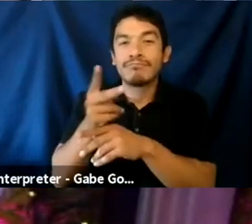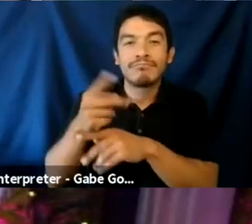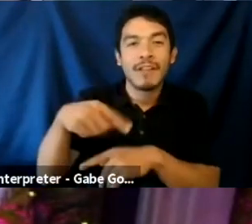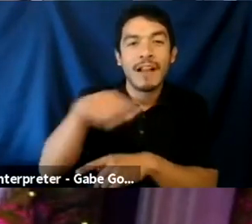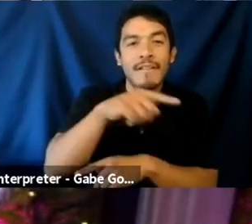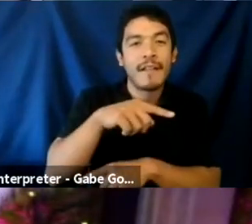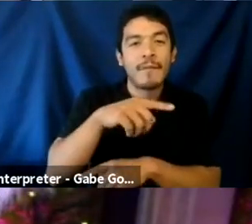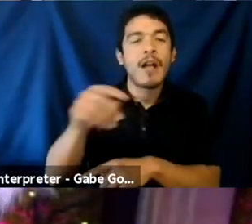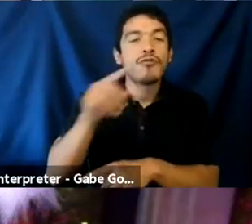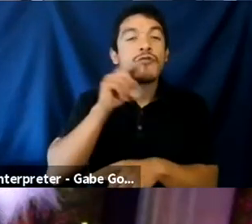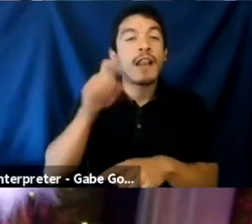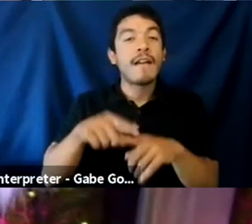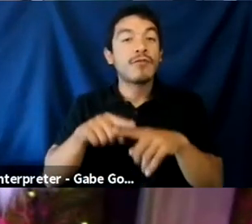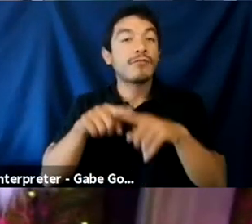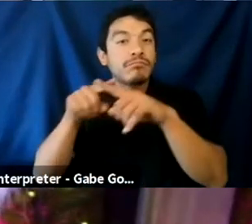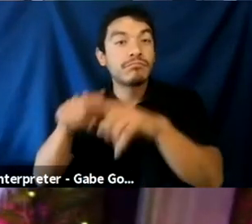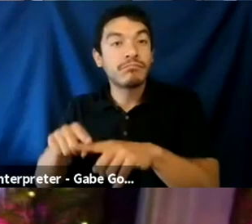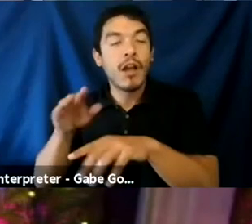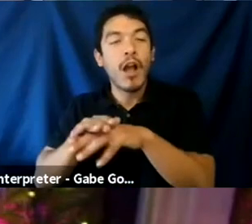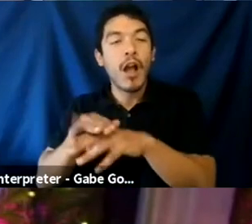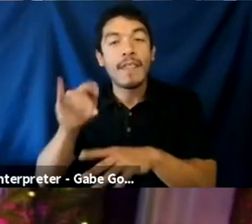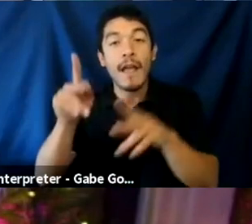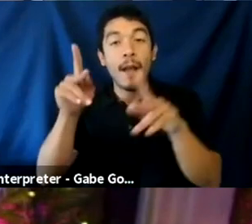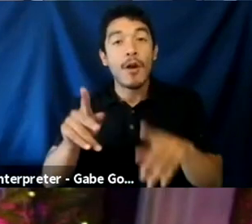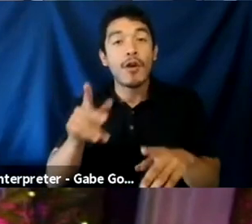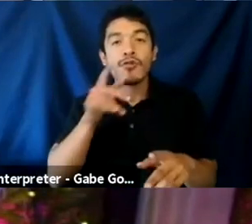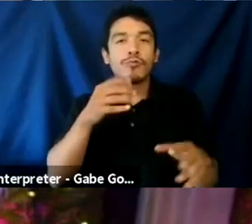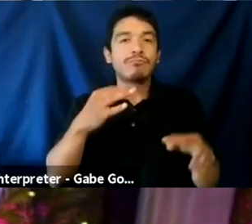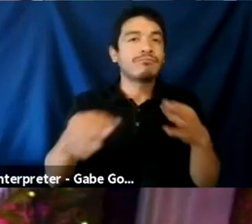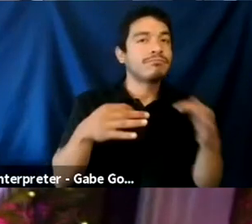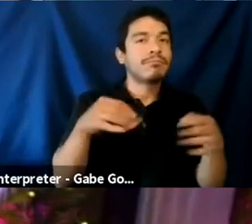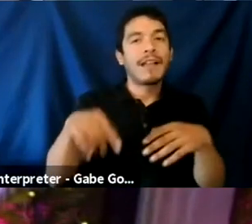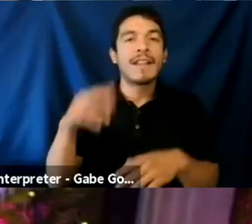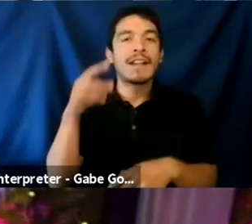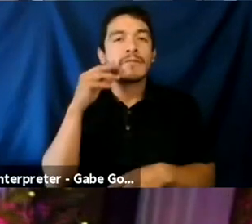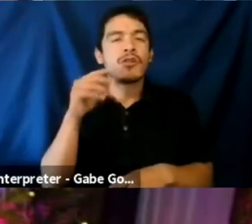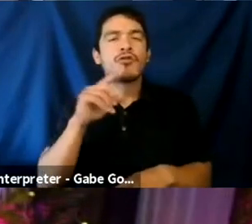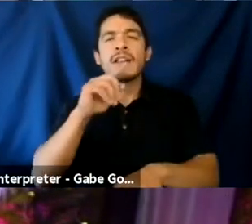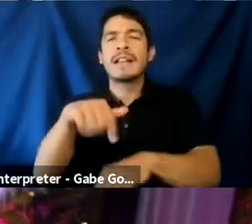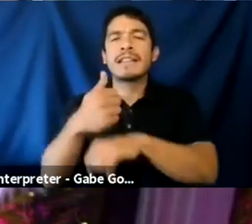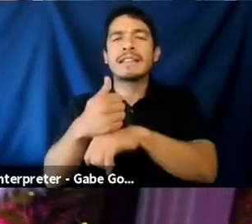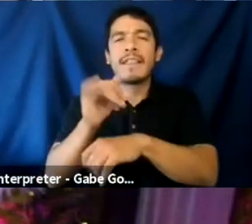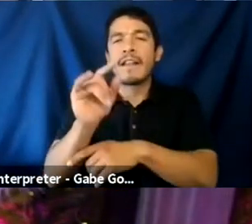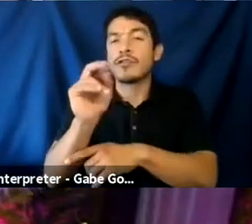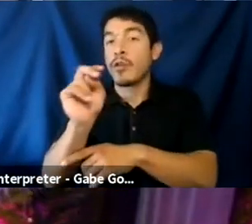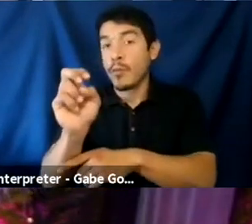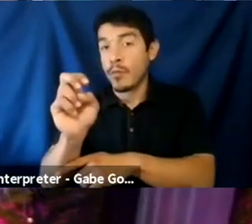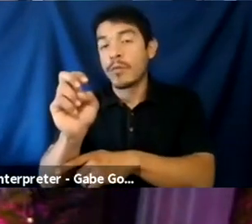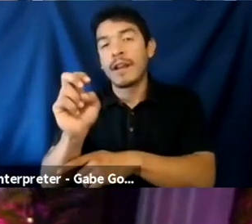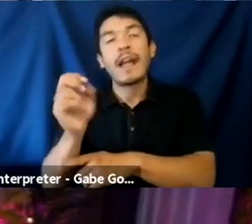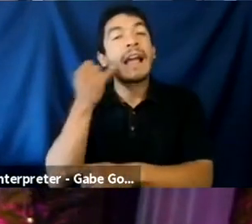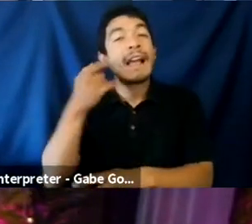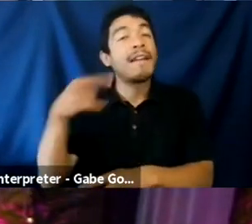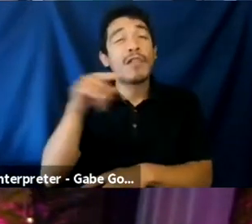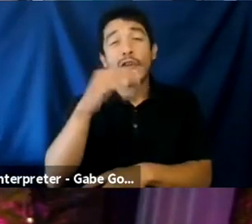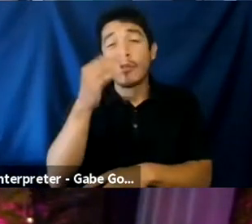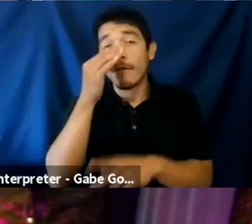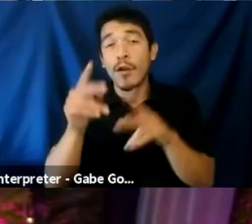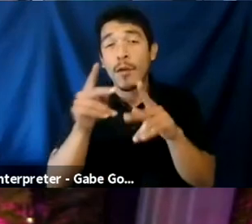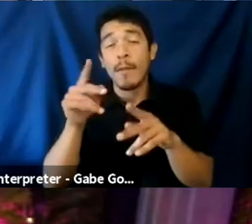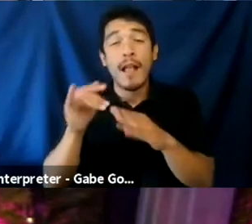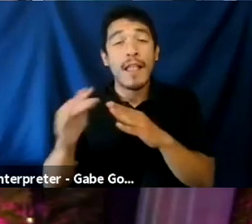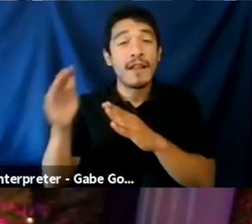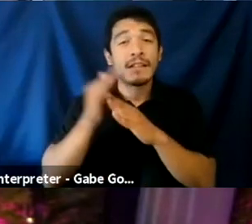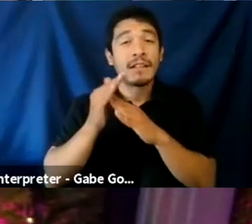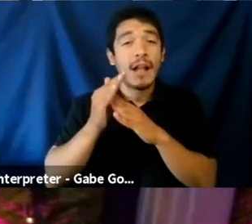really have to rely on the conductor of this experience to really set the tone for it. And if those few people at the